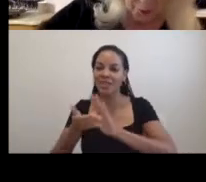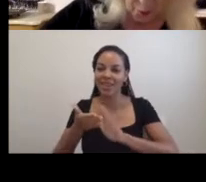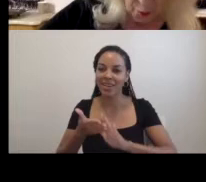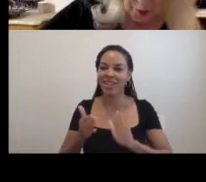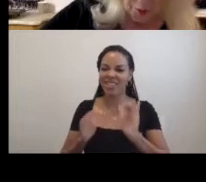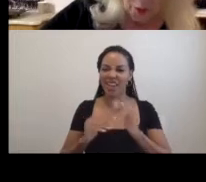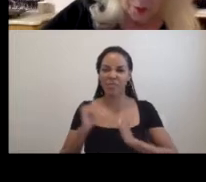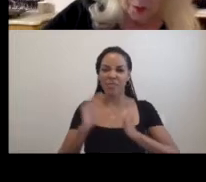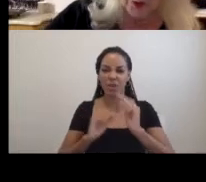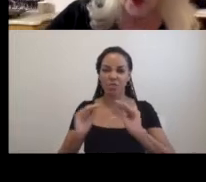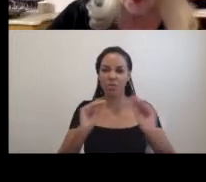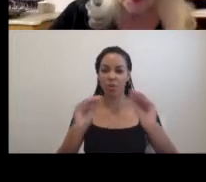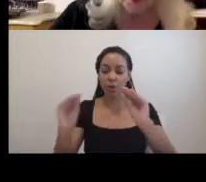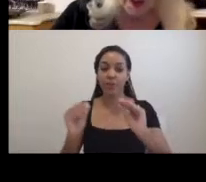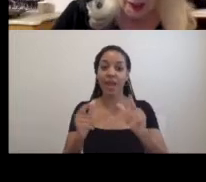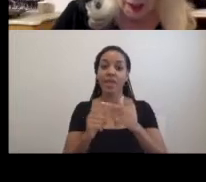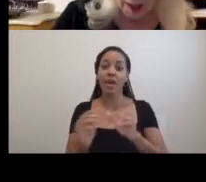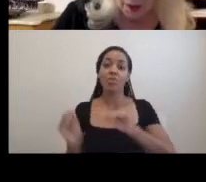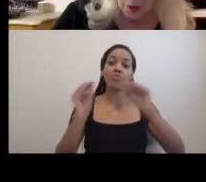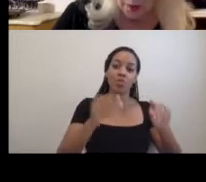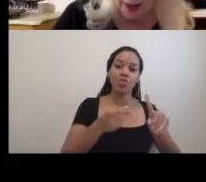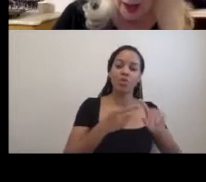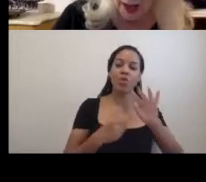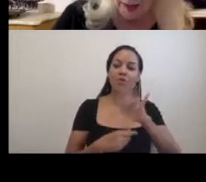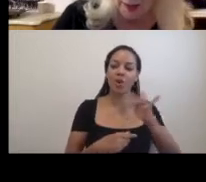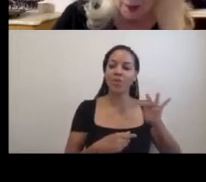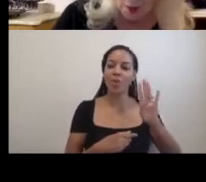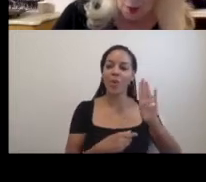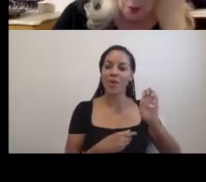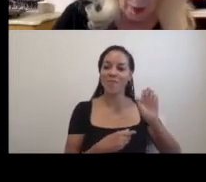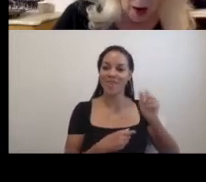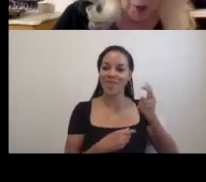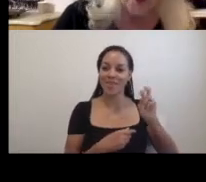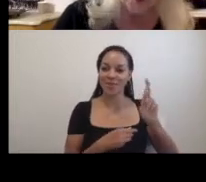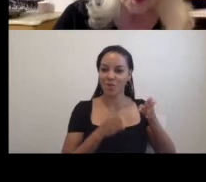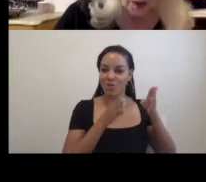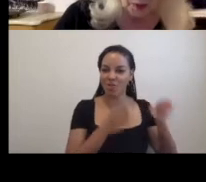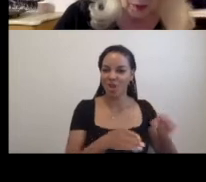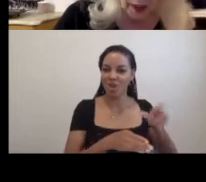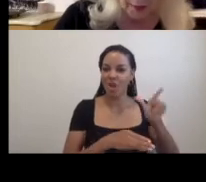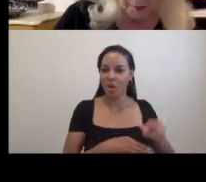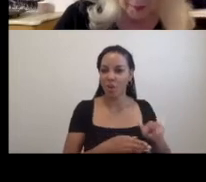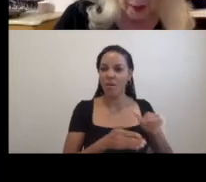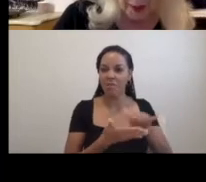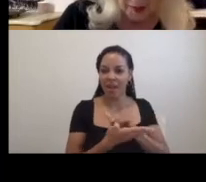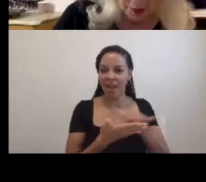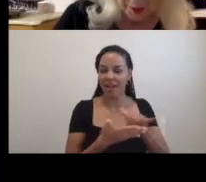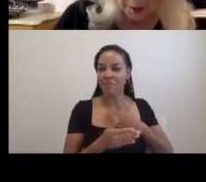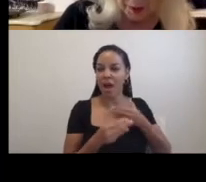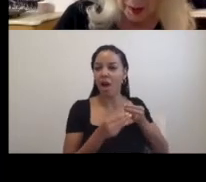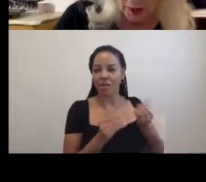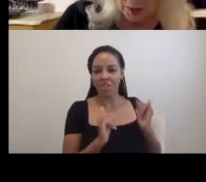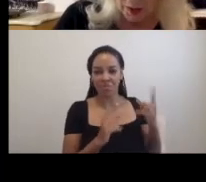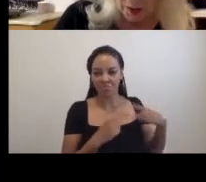to 44 Beaver Street in lower Manhattan, where my office is today. This